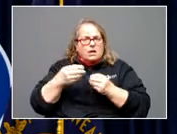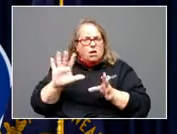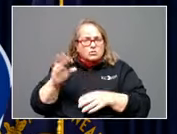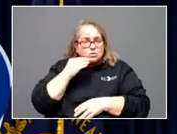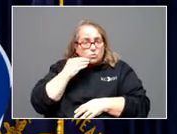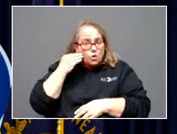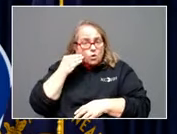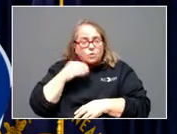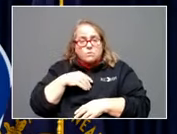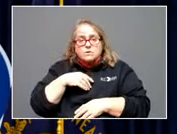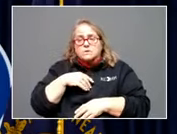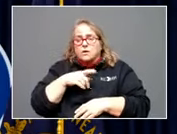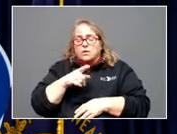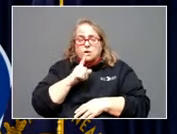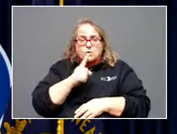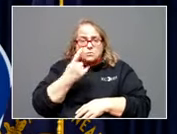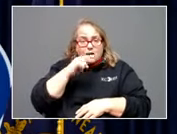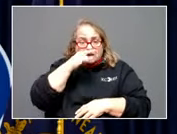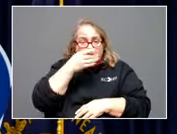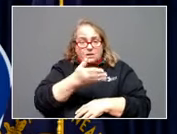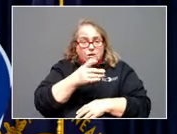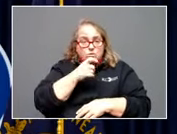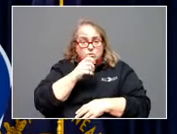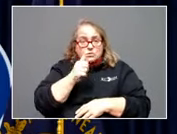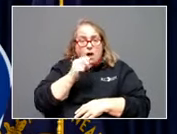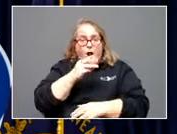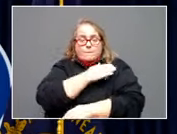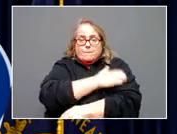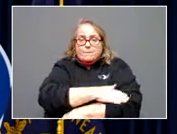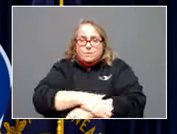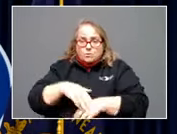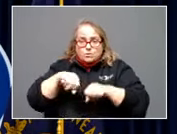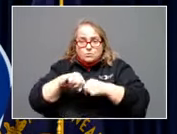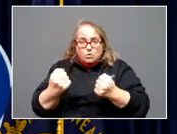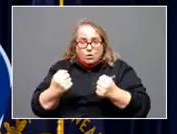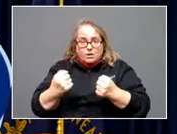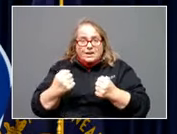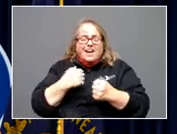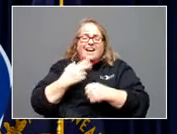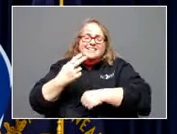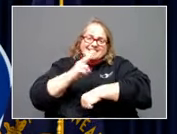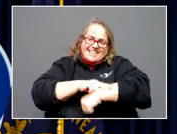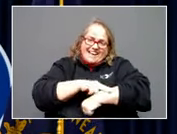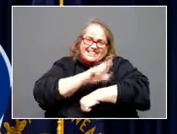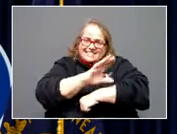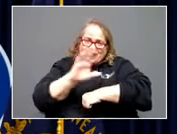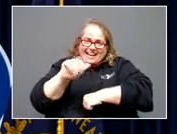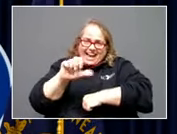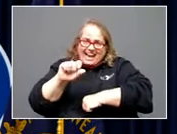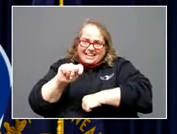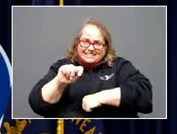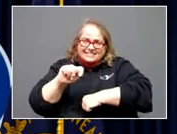There was a kid there whose arm was broken during it. I got to sign his cast, and his mom had been